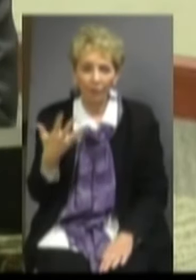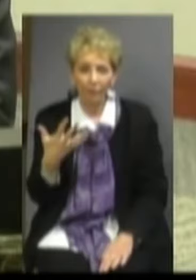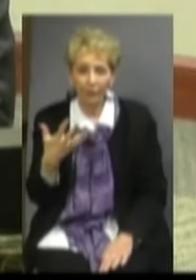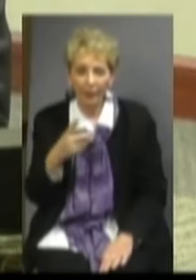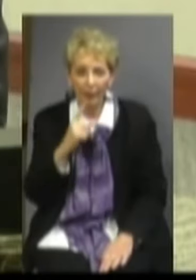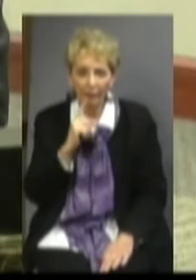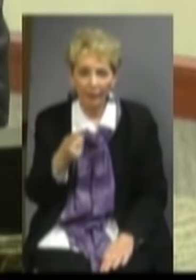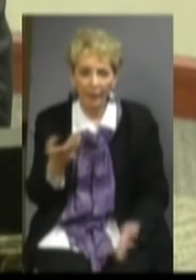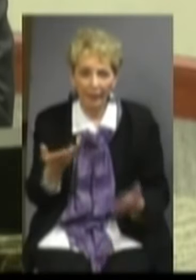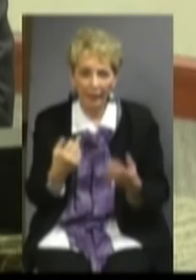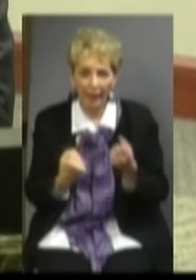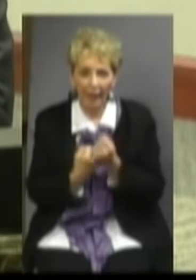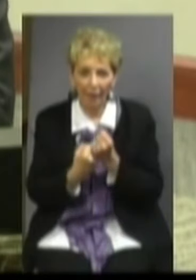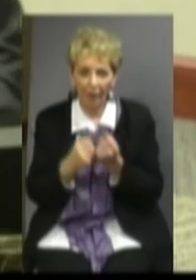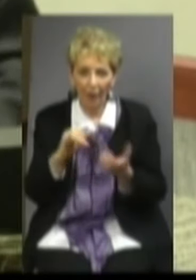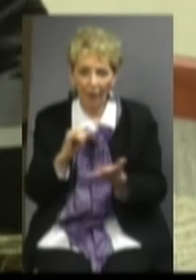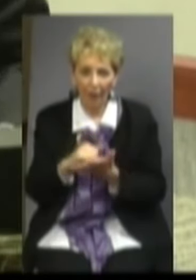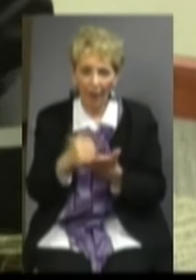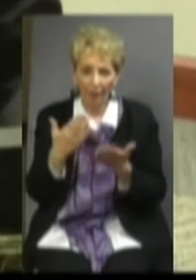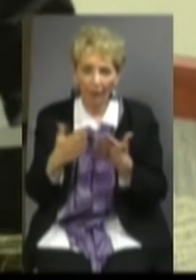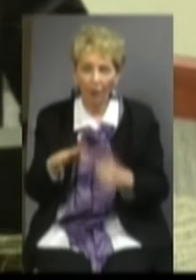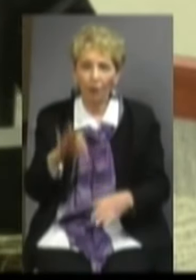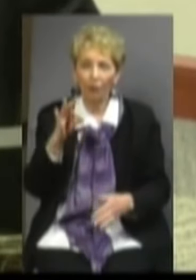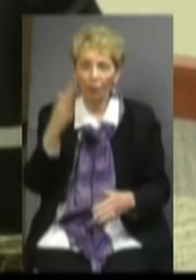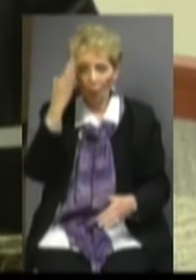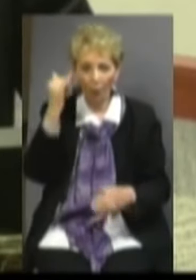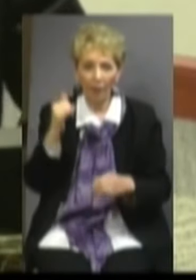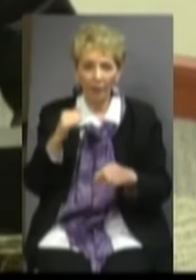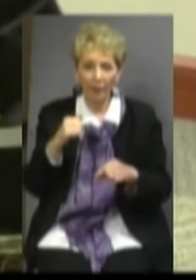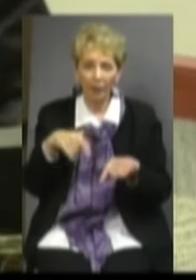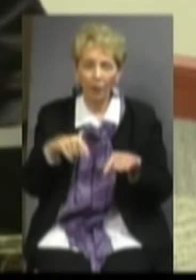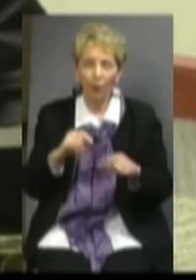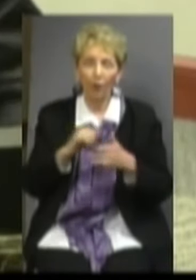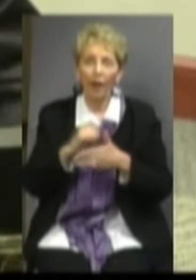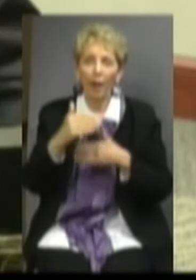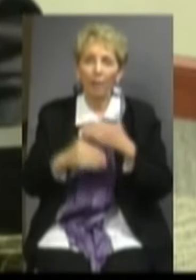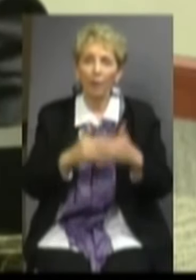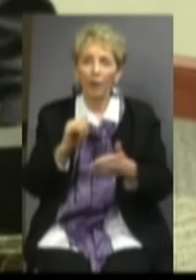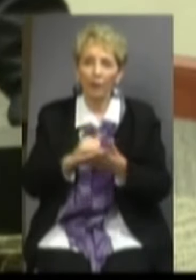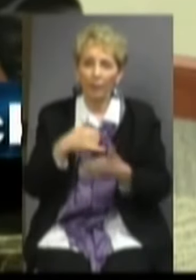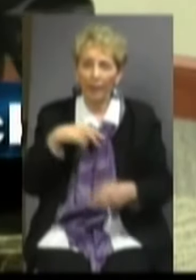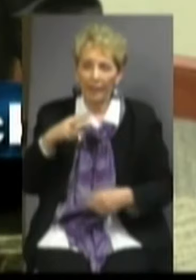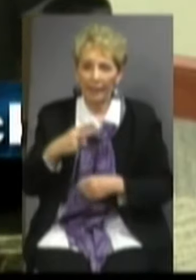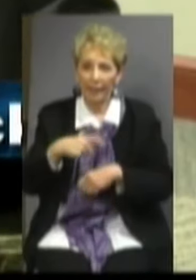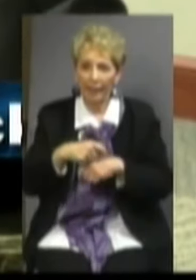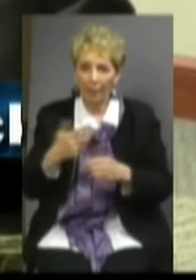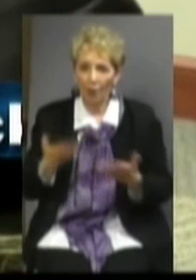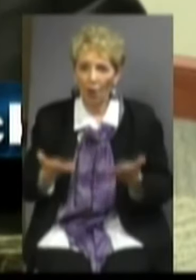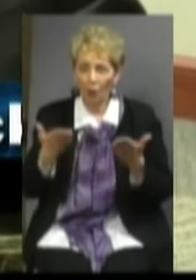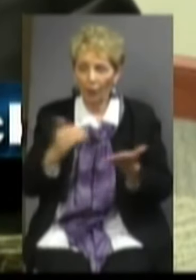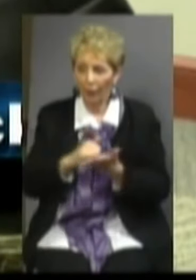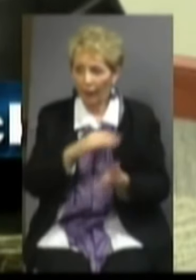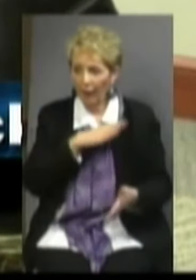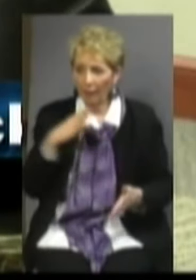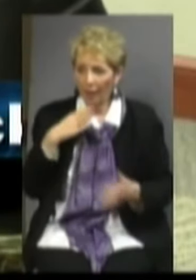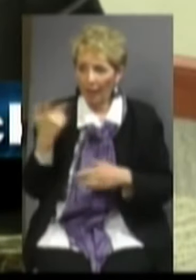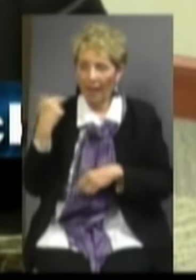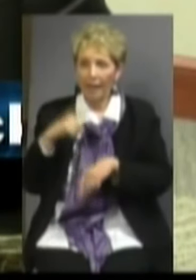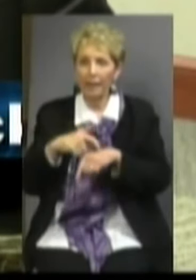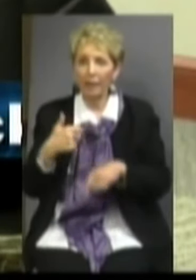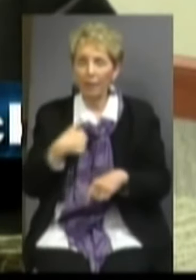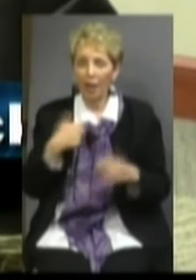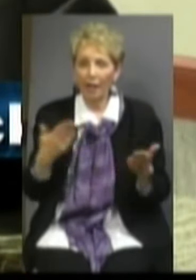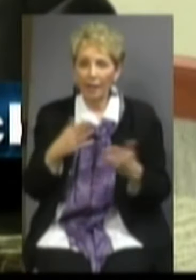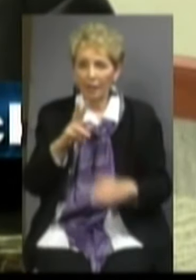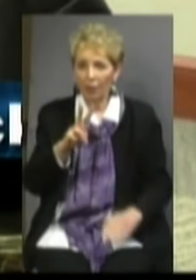certainly here as an advocate of that, and you will probably discover why somewhere during the process of this. This is my second time addressing this board. The last time I was here,